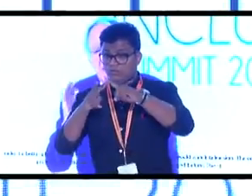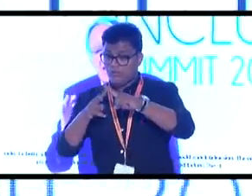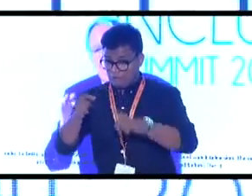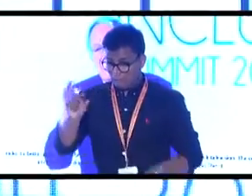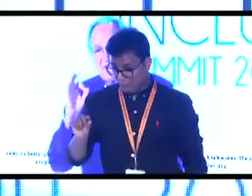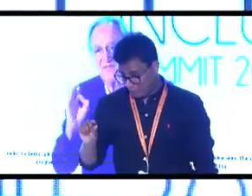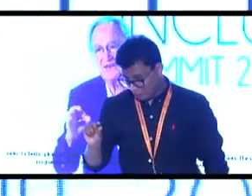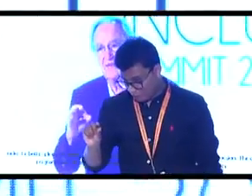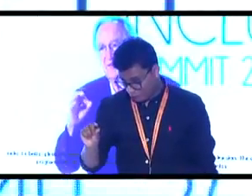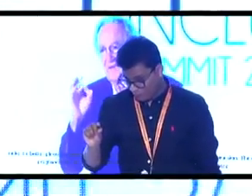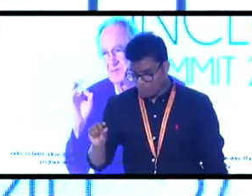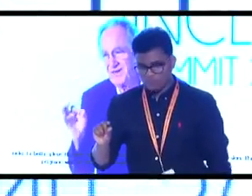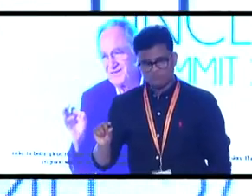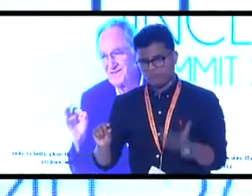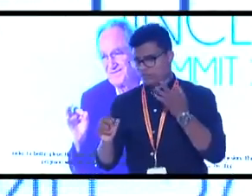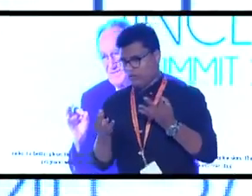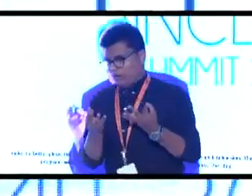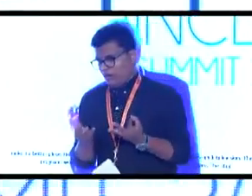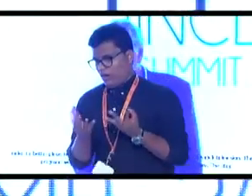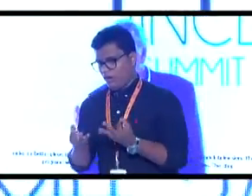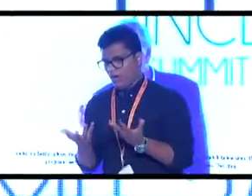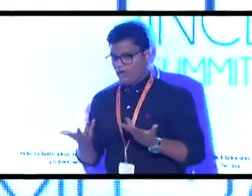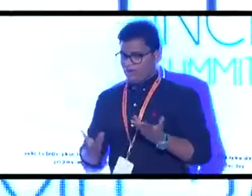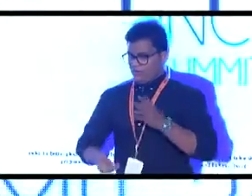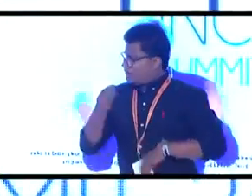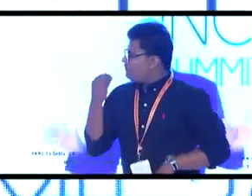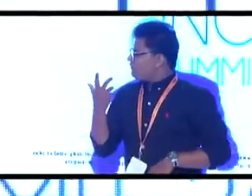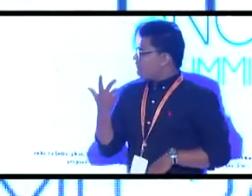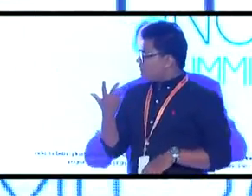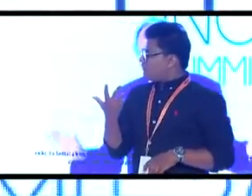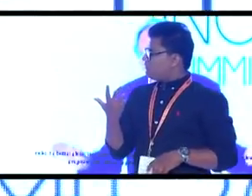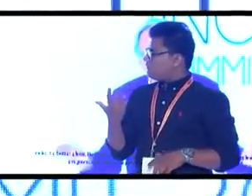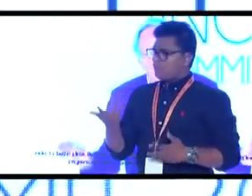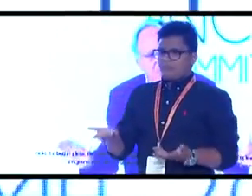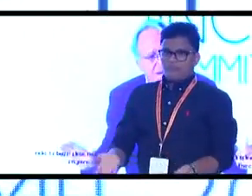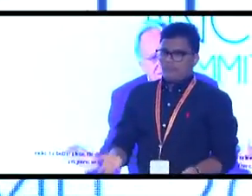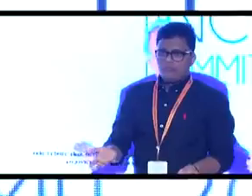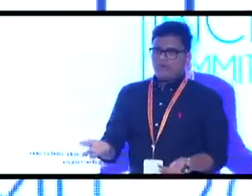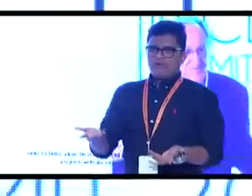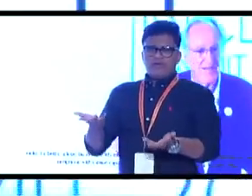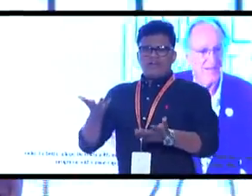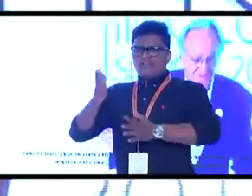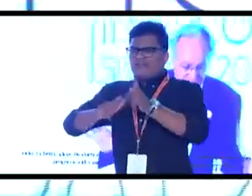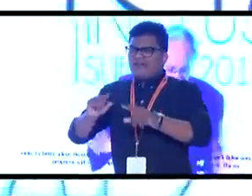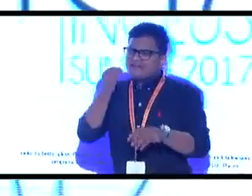It's not even a factor in the price. It's so cheap it's not even a factor in the price.